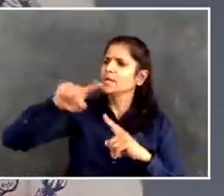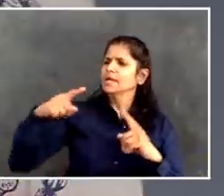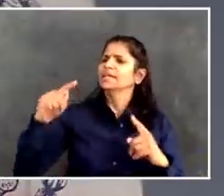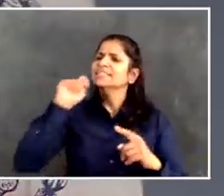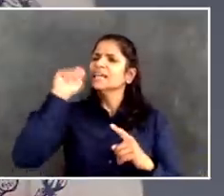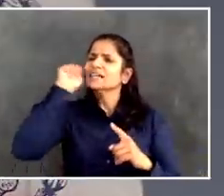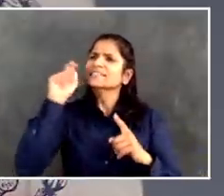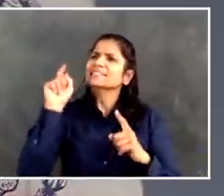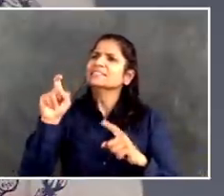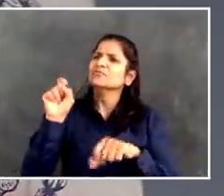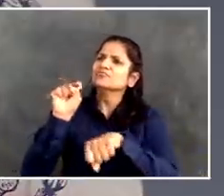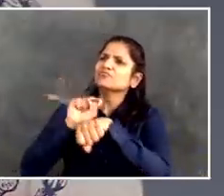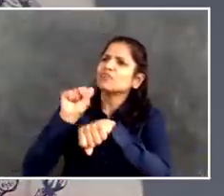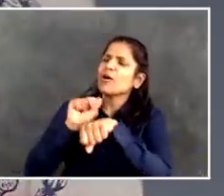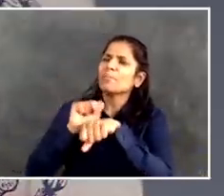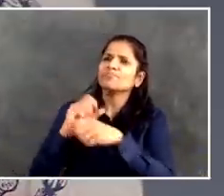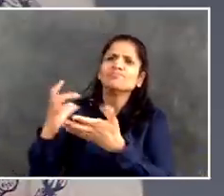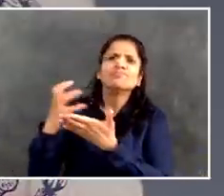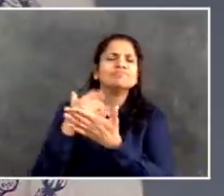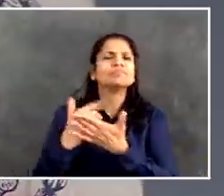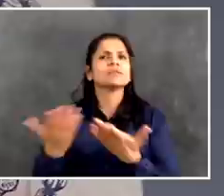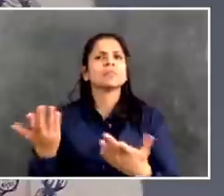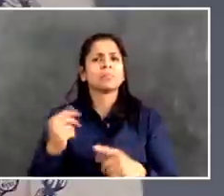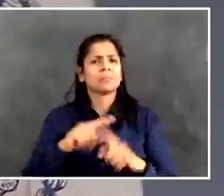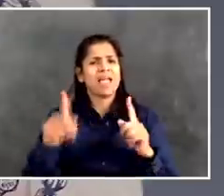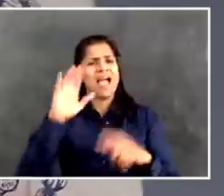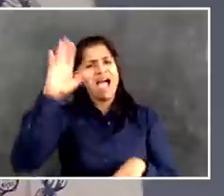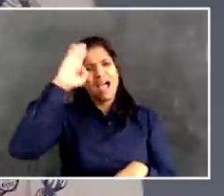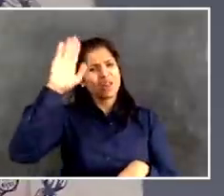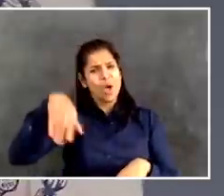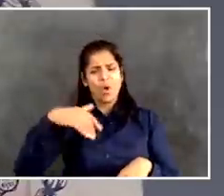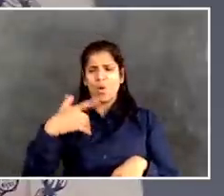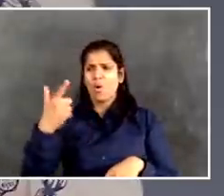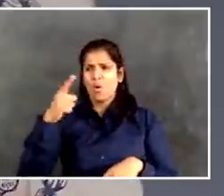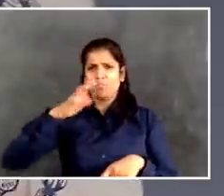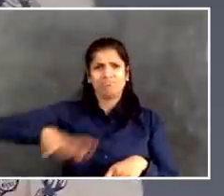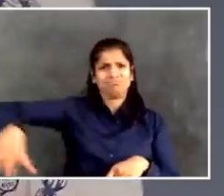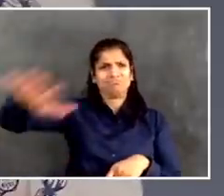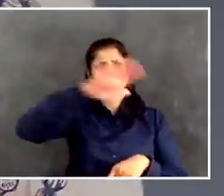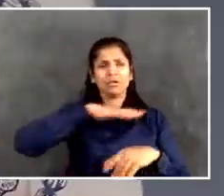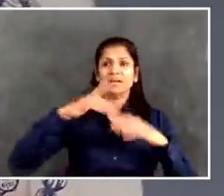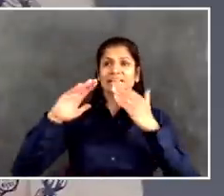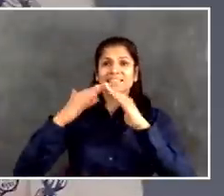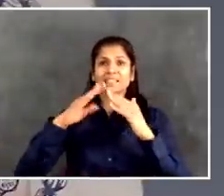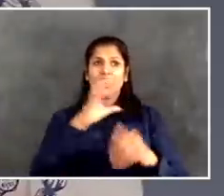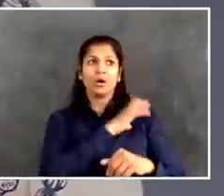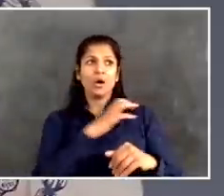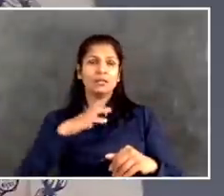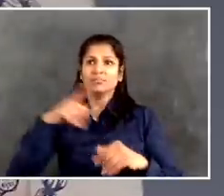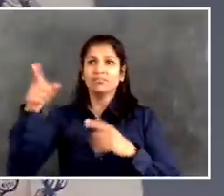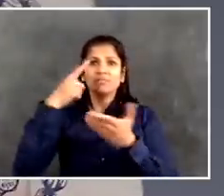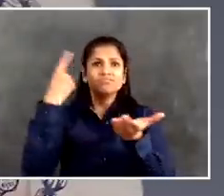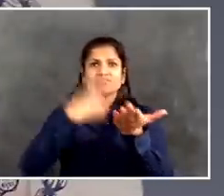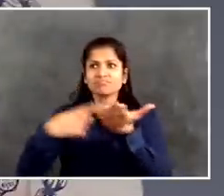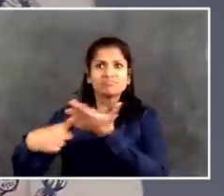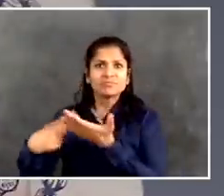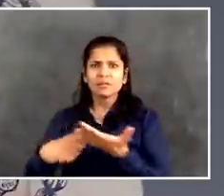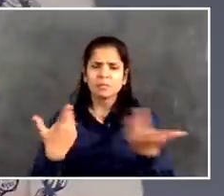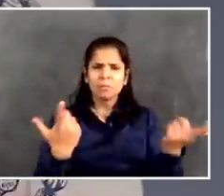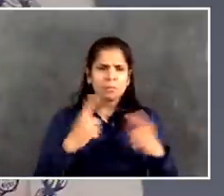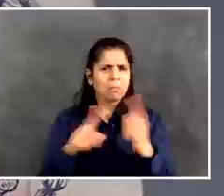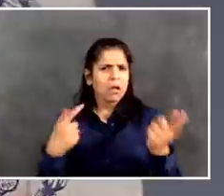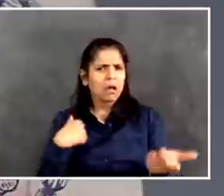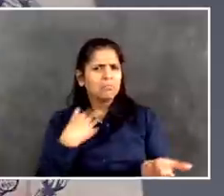see if your team has been talking to these folks to figure out alternatives or, you know, where your administration sort of